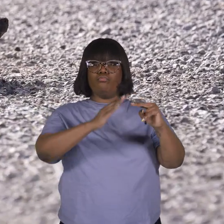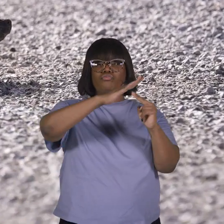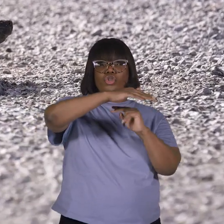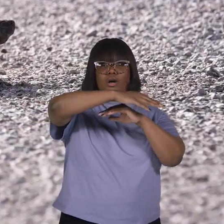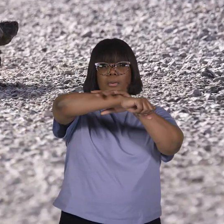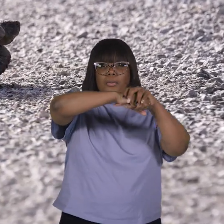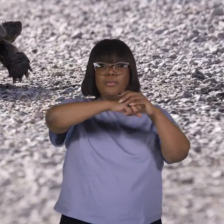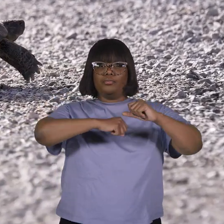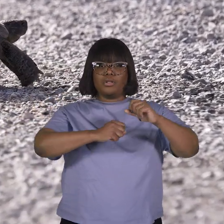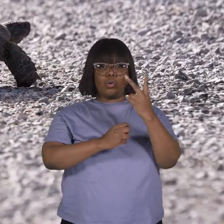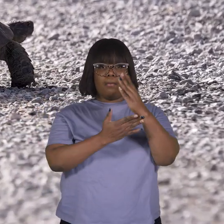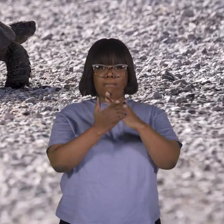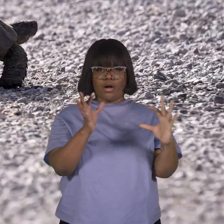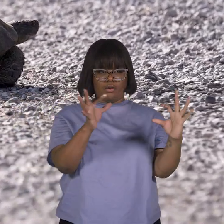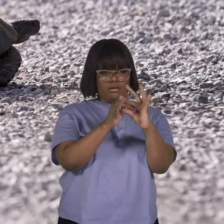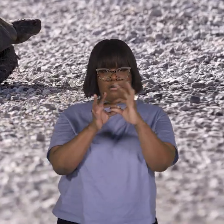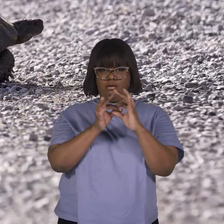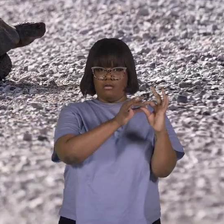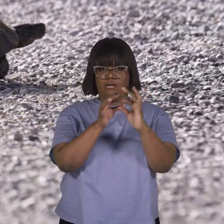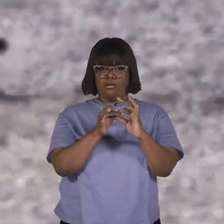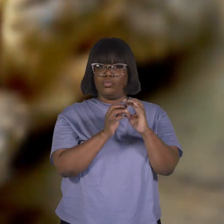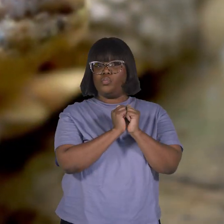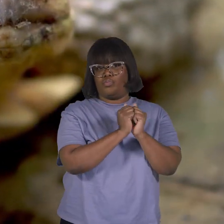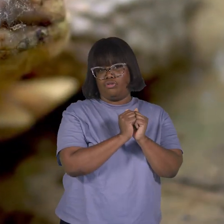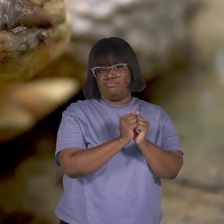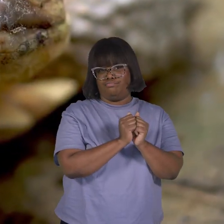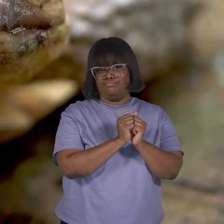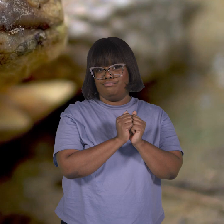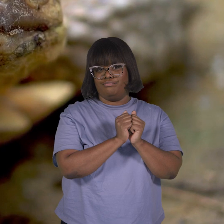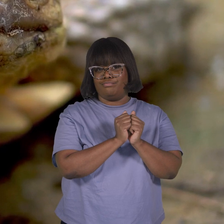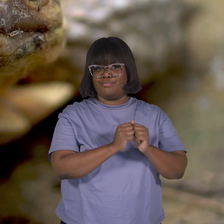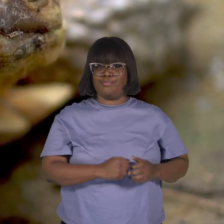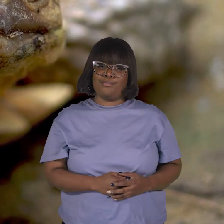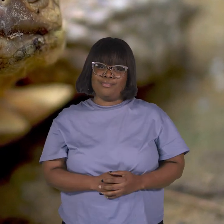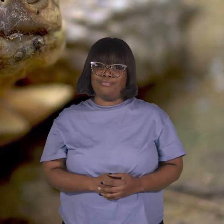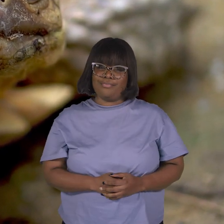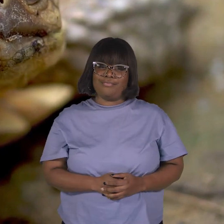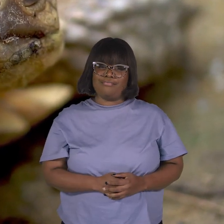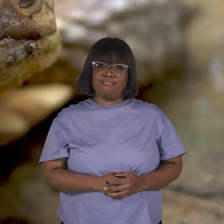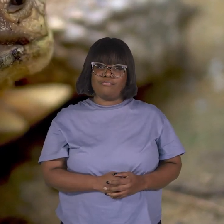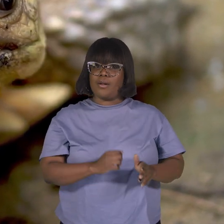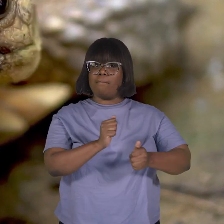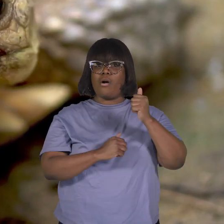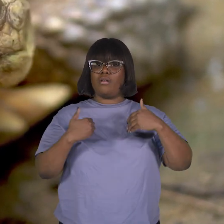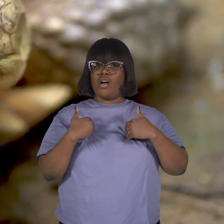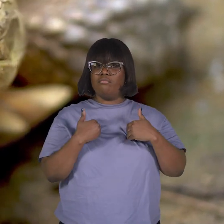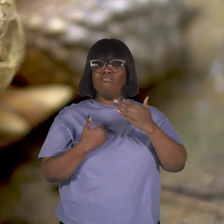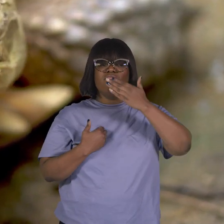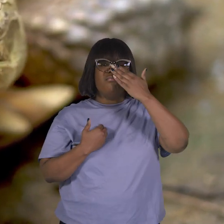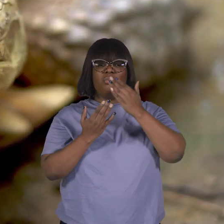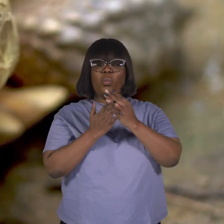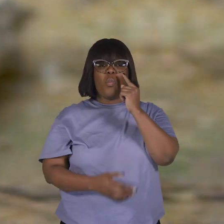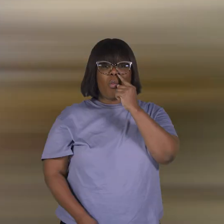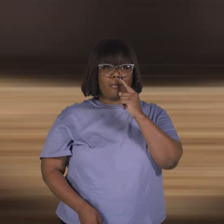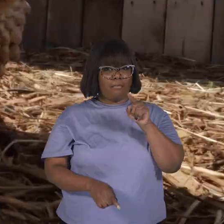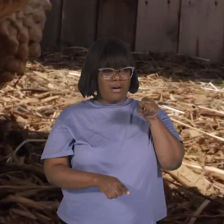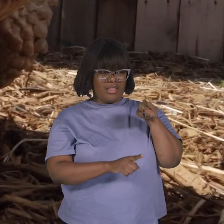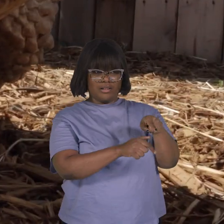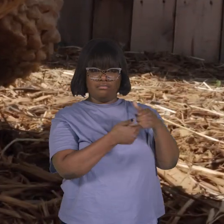the two parts of the exoskeleton together. Most animals smell with their nose, but not the tortoise.